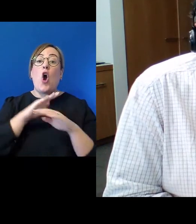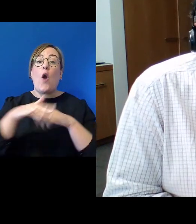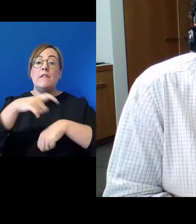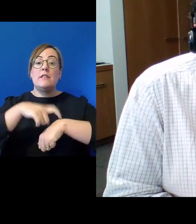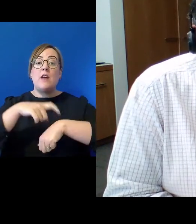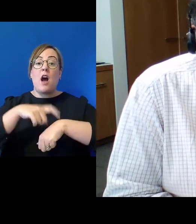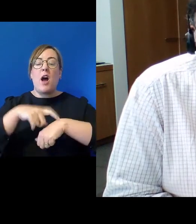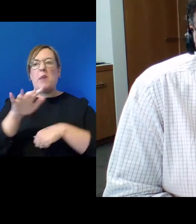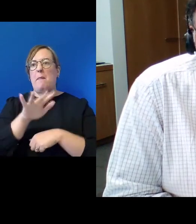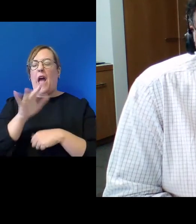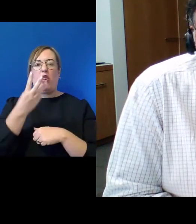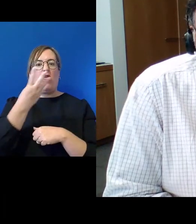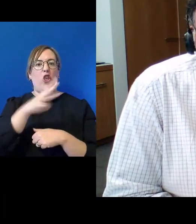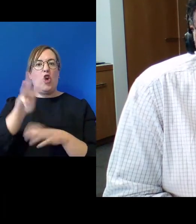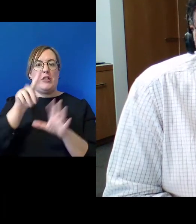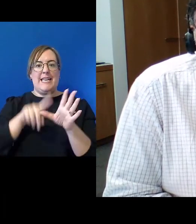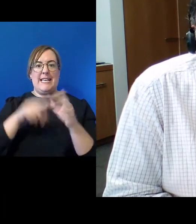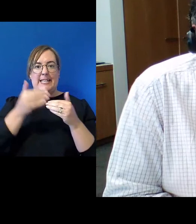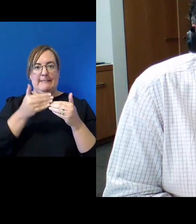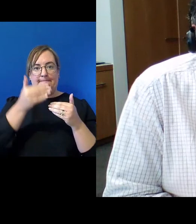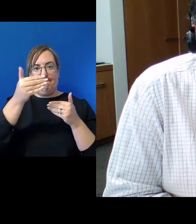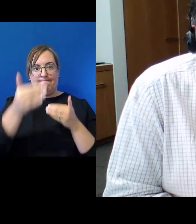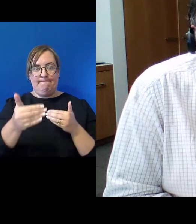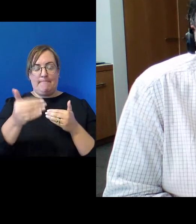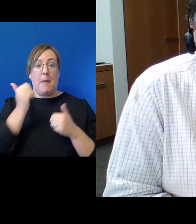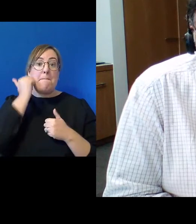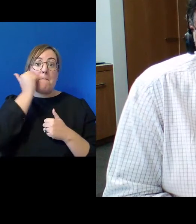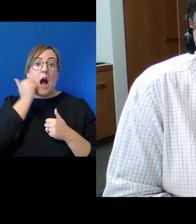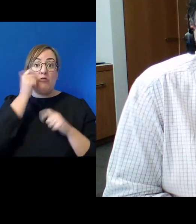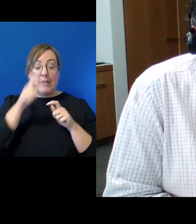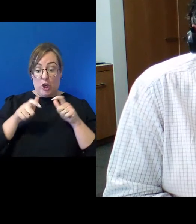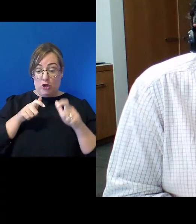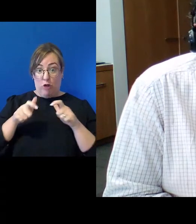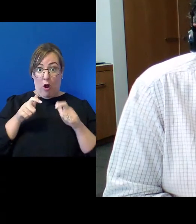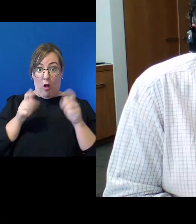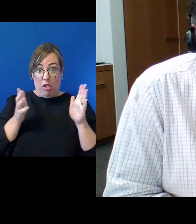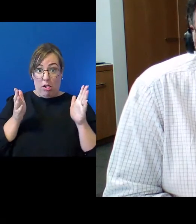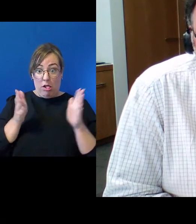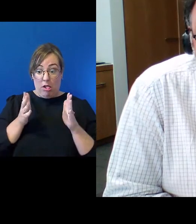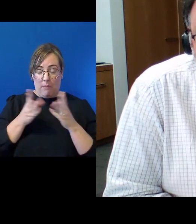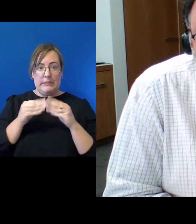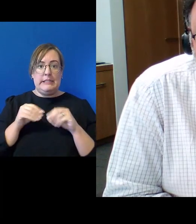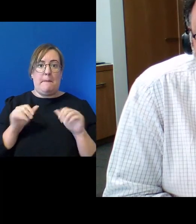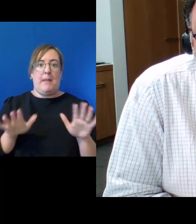about 30 years, Maori control of the country effectively evaporated.